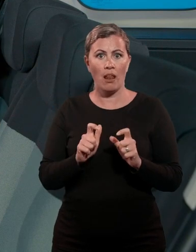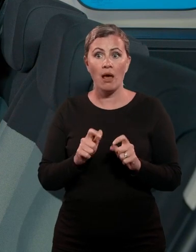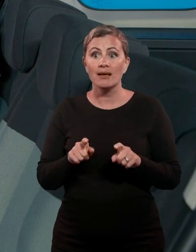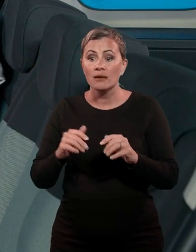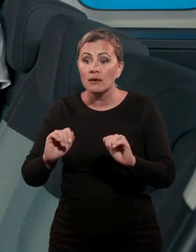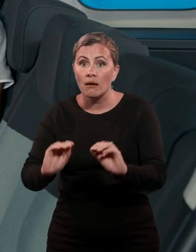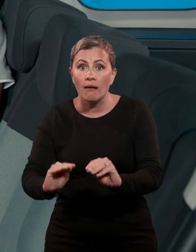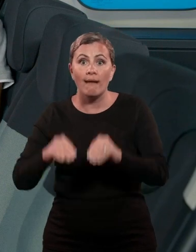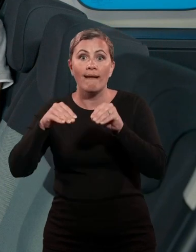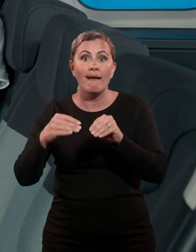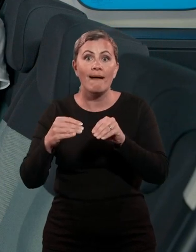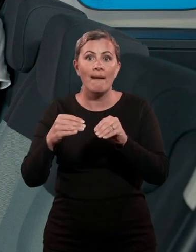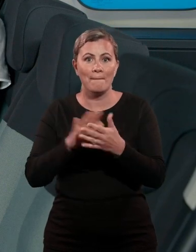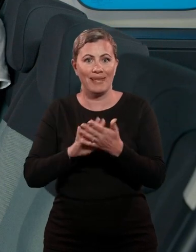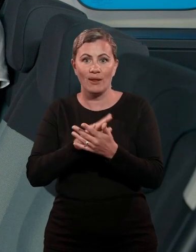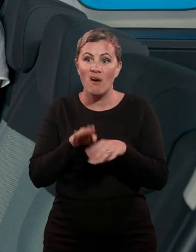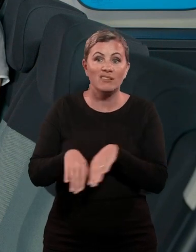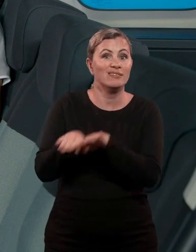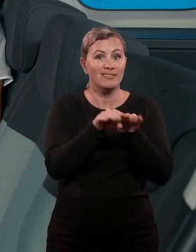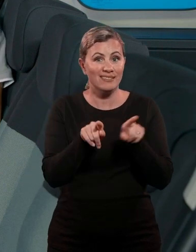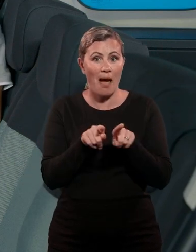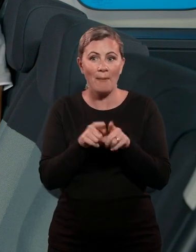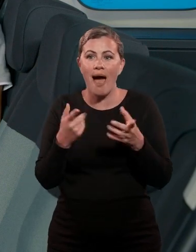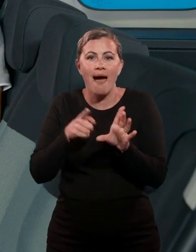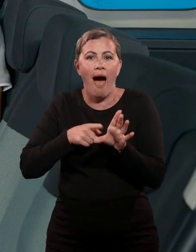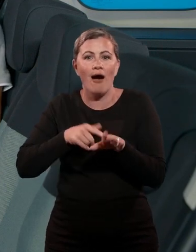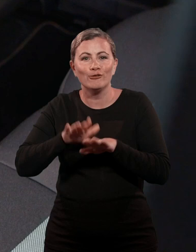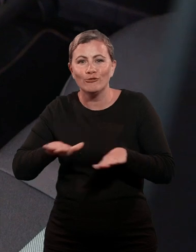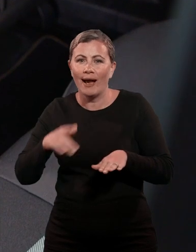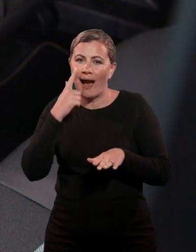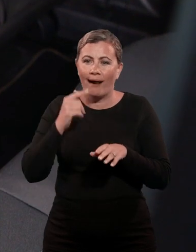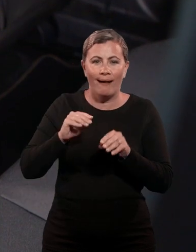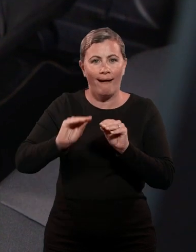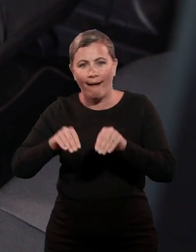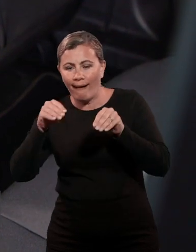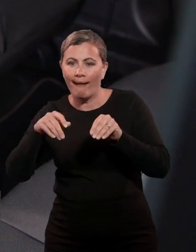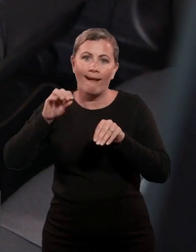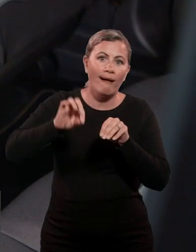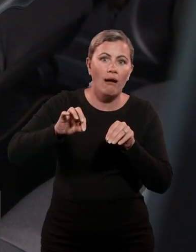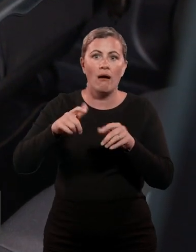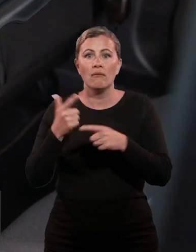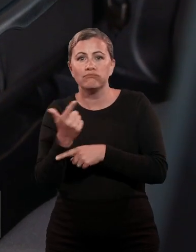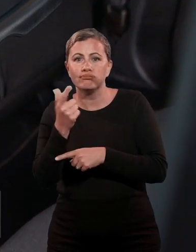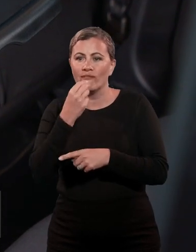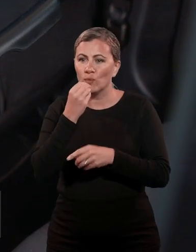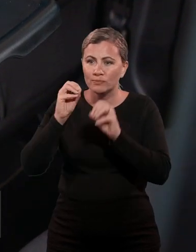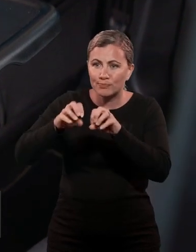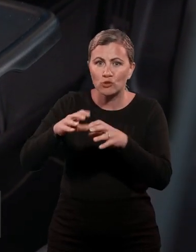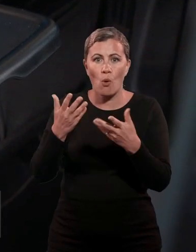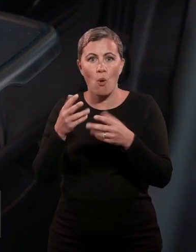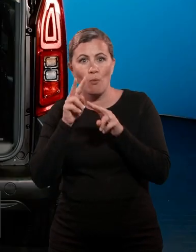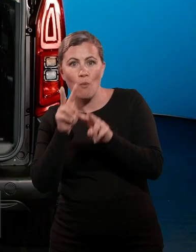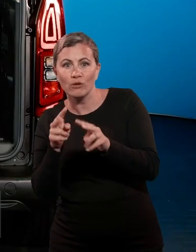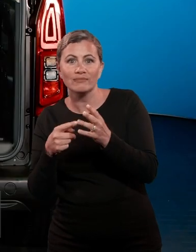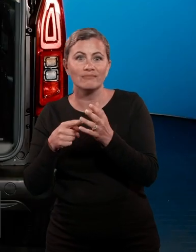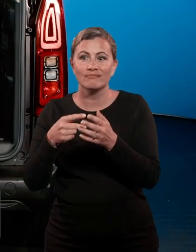tables are standard on all versions, which come into their own for young passengers on long journeys, handy for their tech and packed lunches. In feel